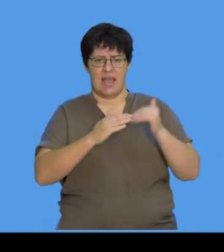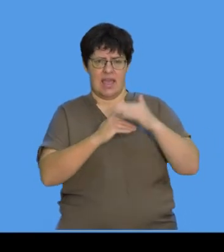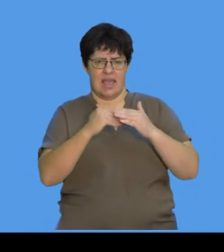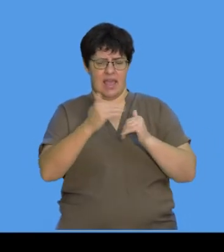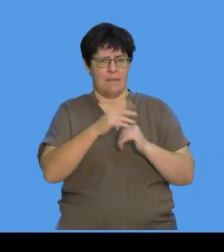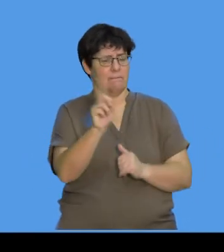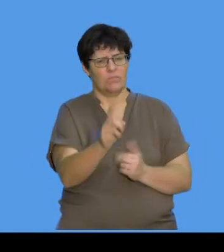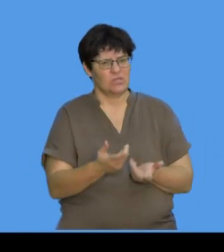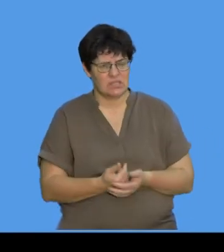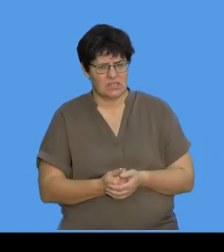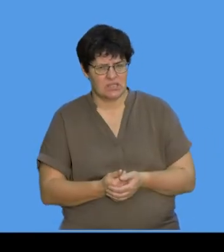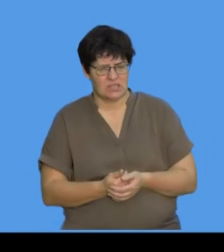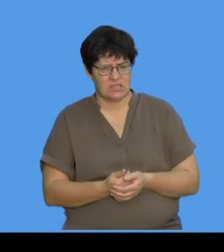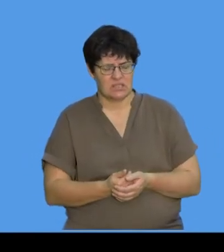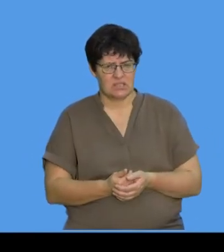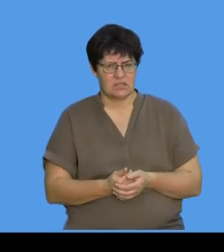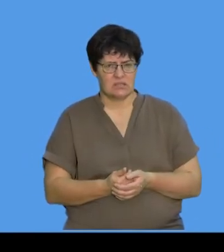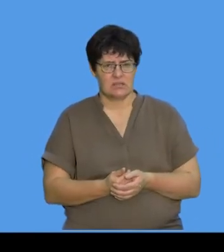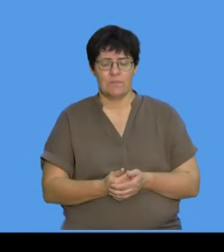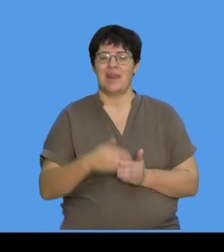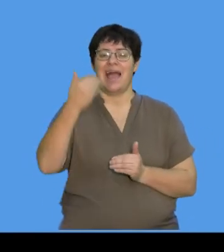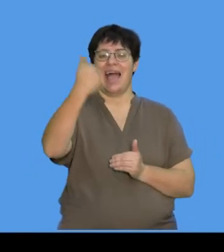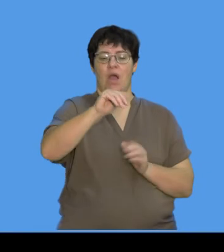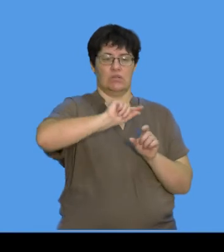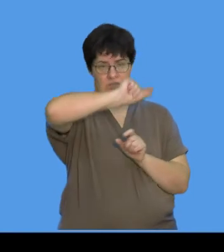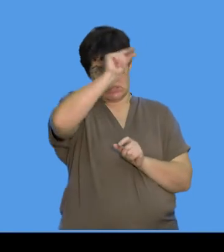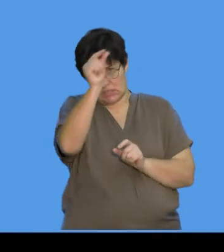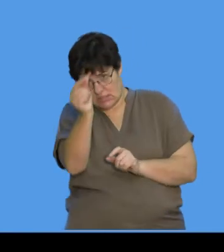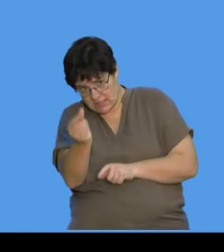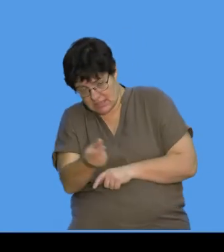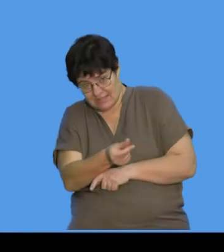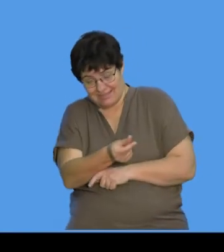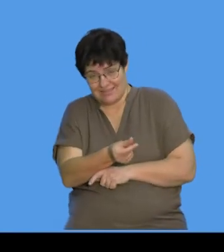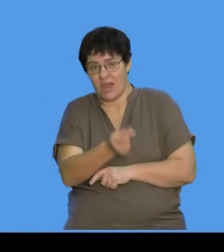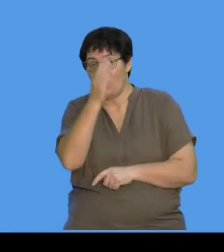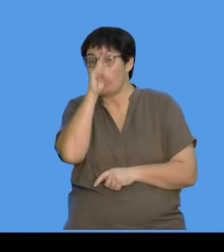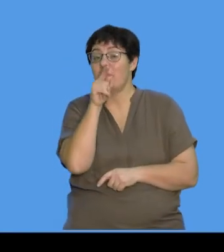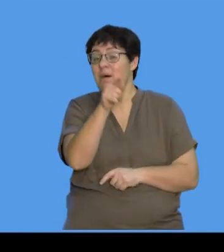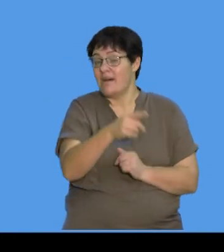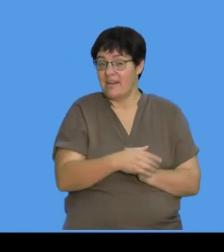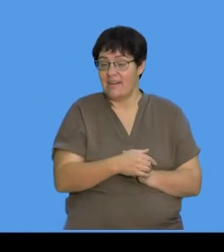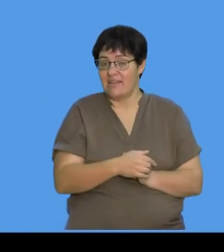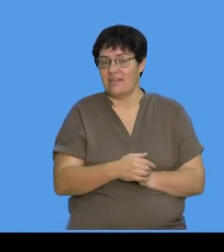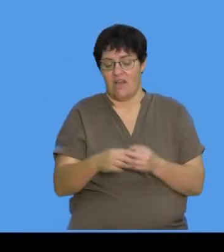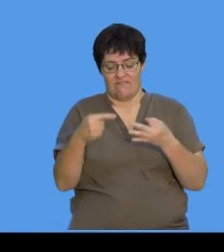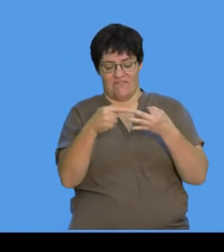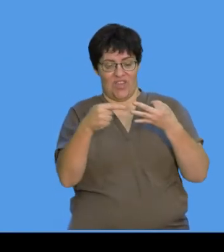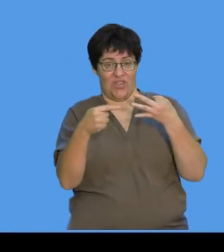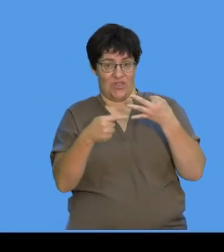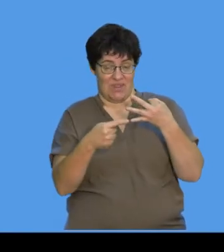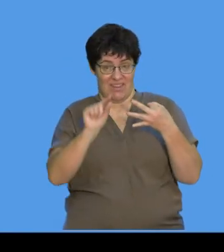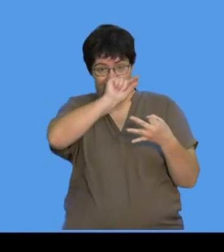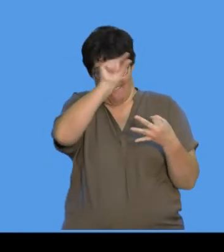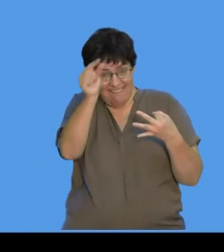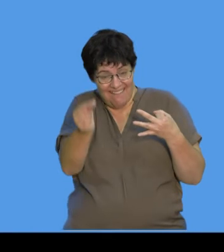boundary layer? So, now the word is the outer layers. And remember I said to you, there are three